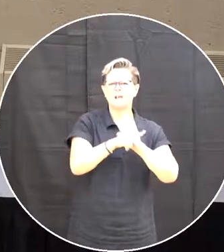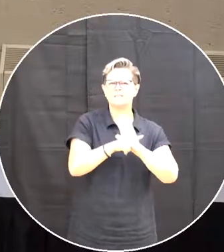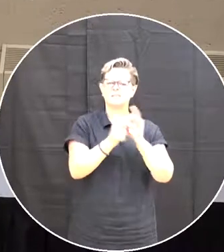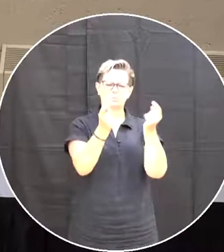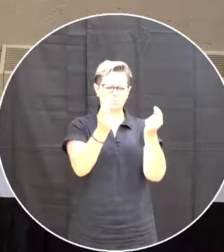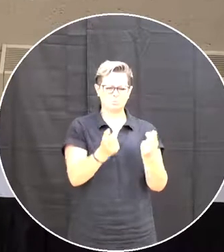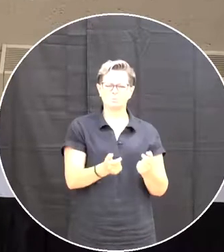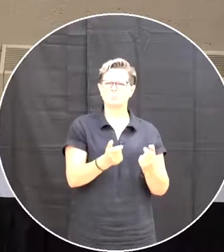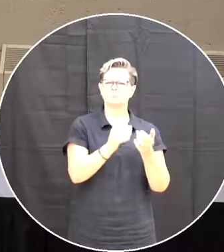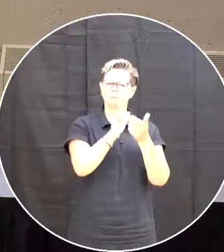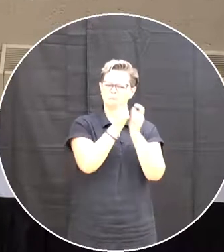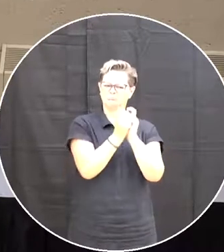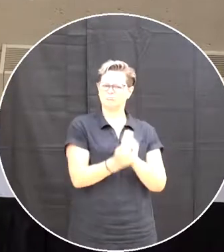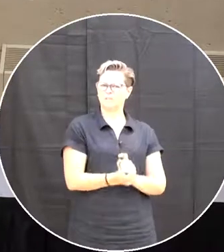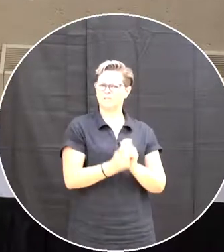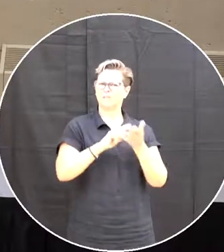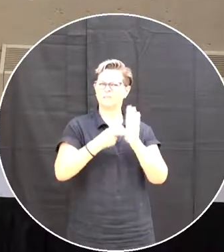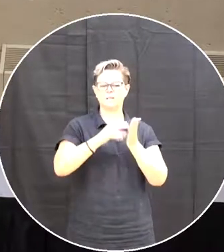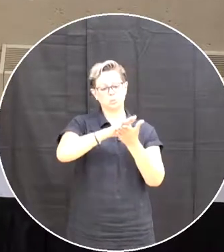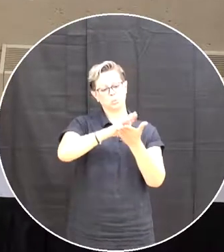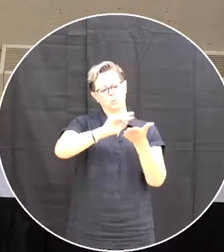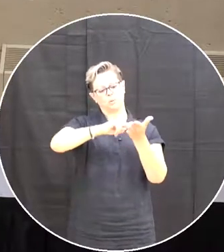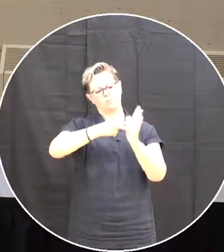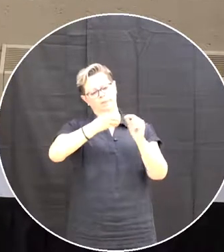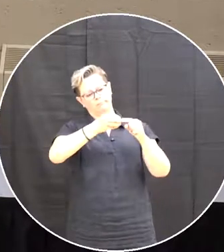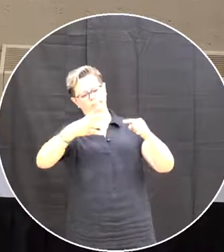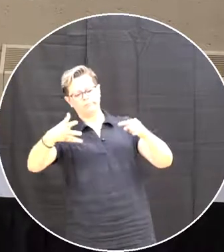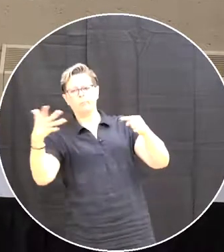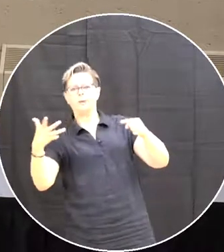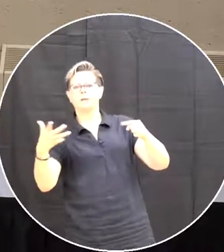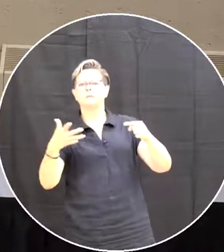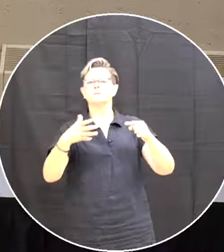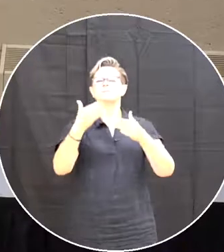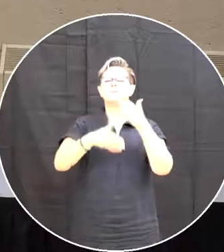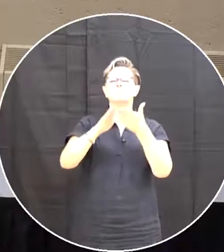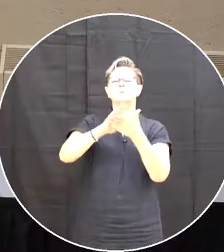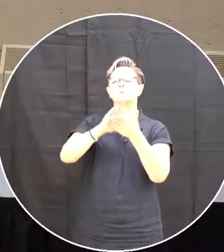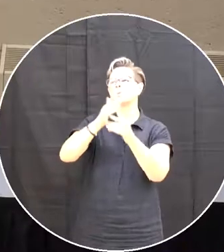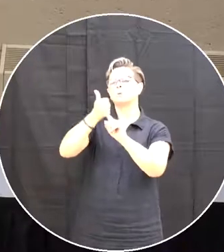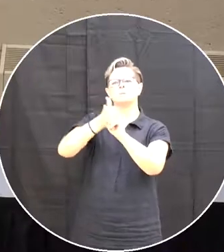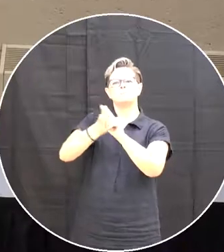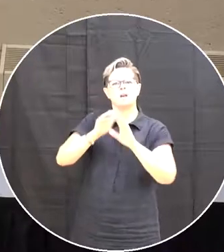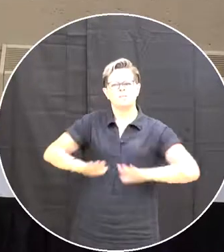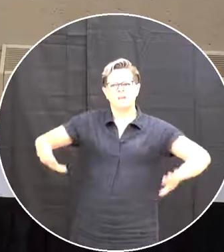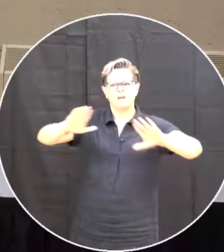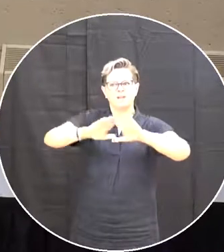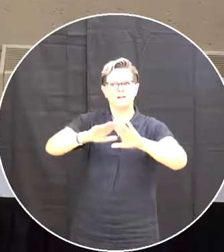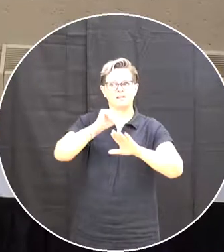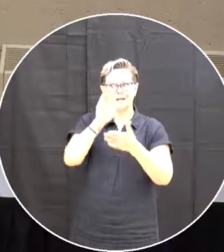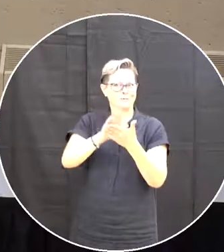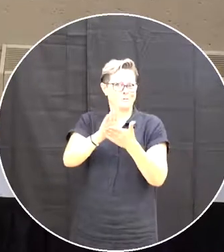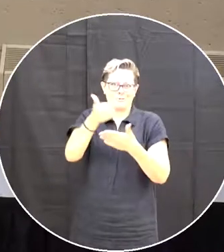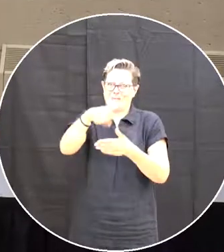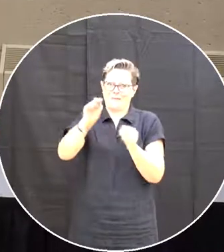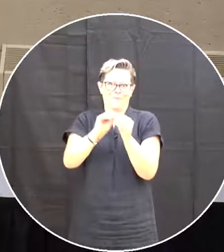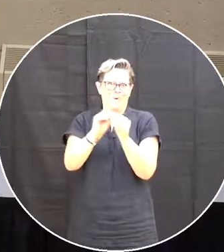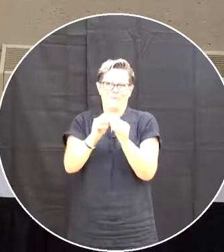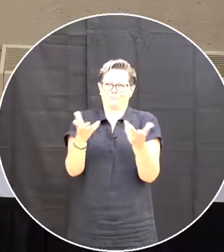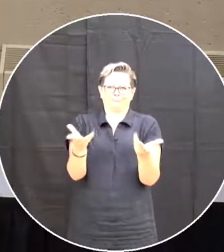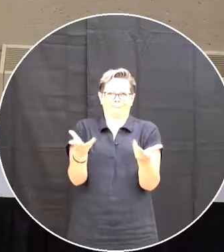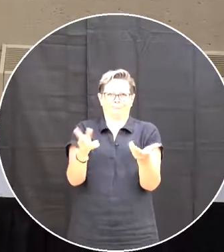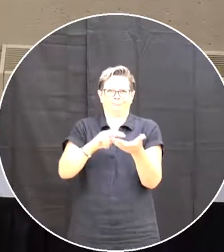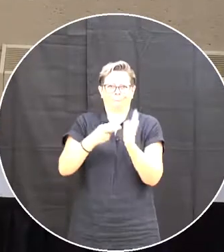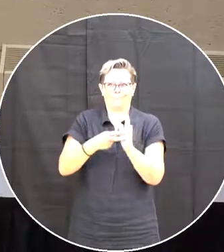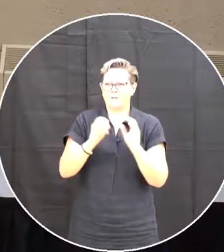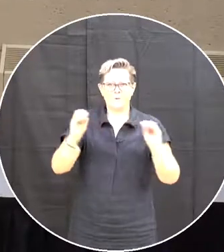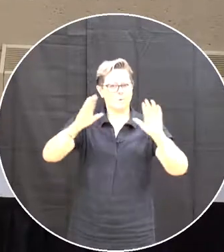In regards to the definition of what a school is Because have a couple of buildings around the province that are no longer schools In terms of they have